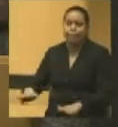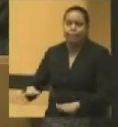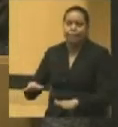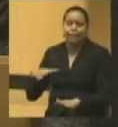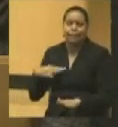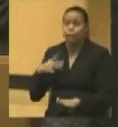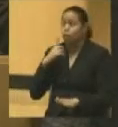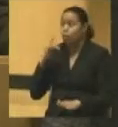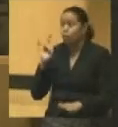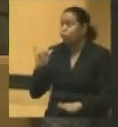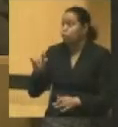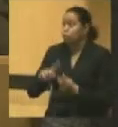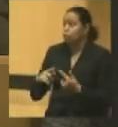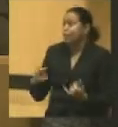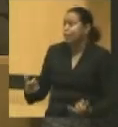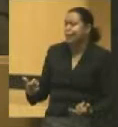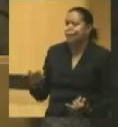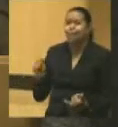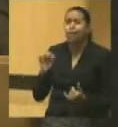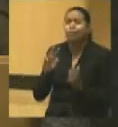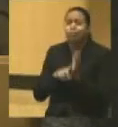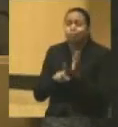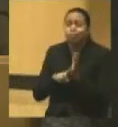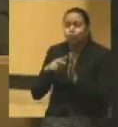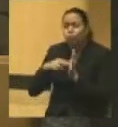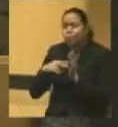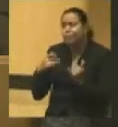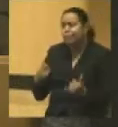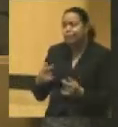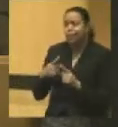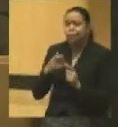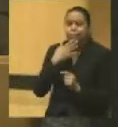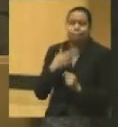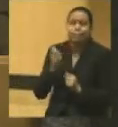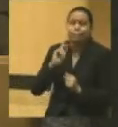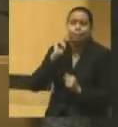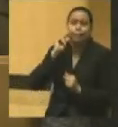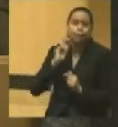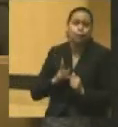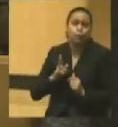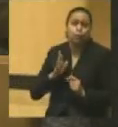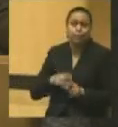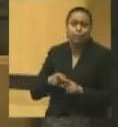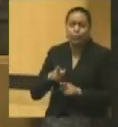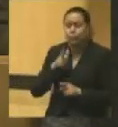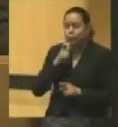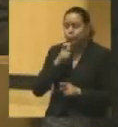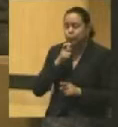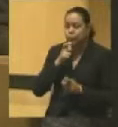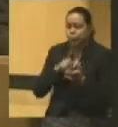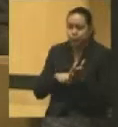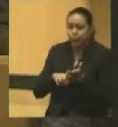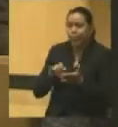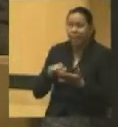to this day. You can read about them from, even our best political historians, who call them, and this is just